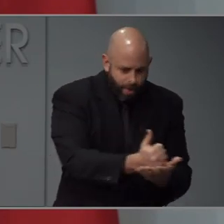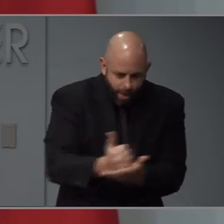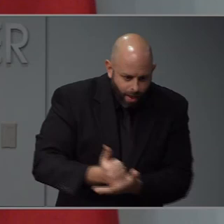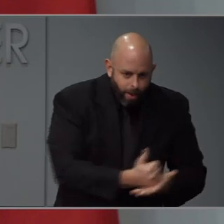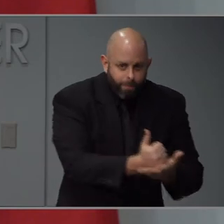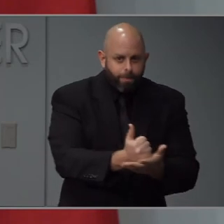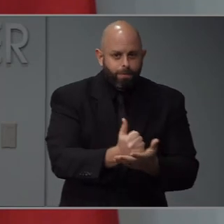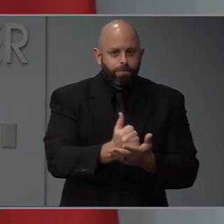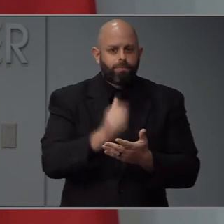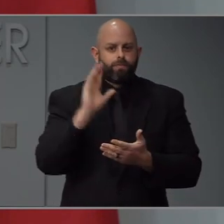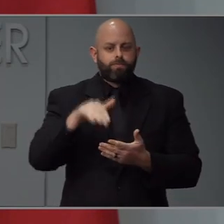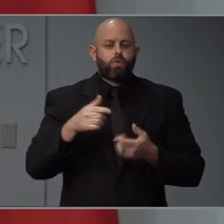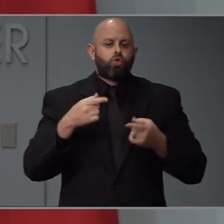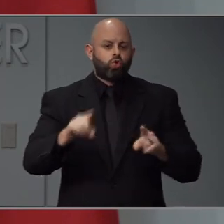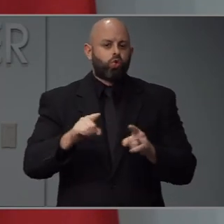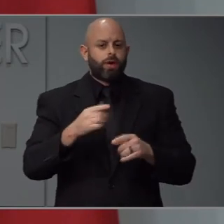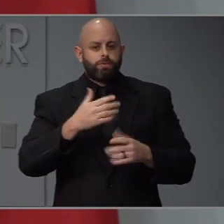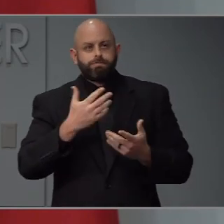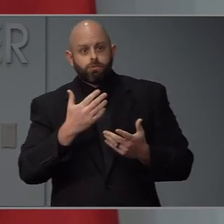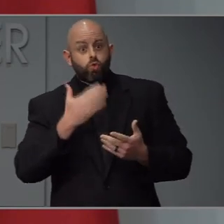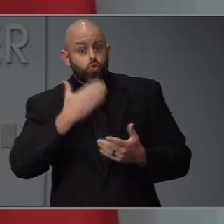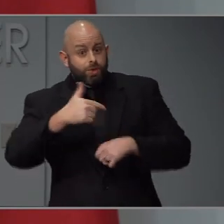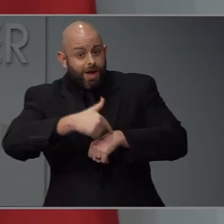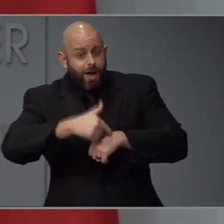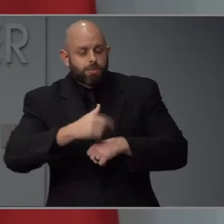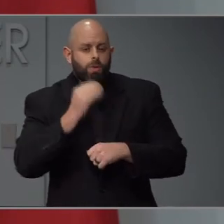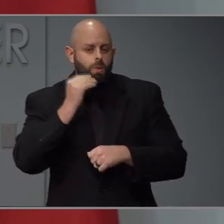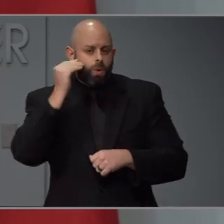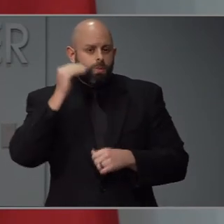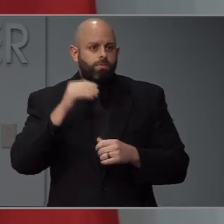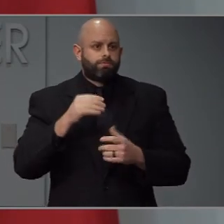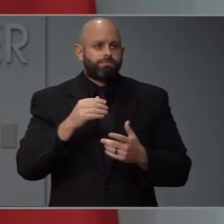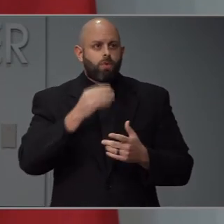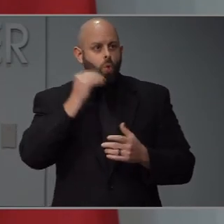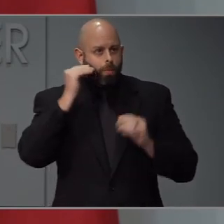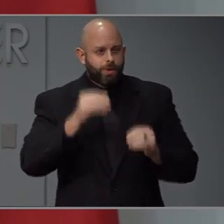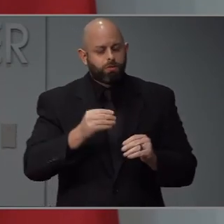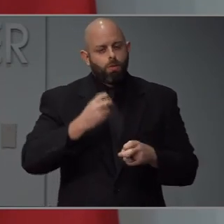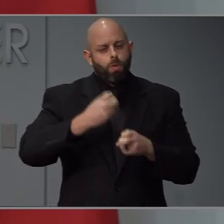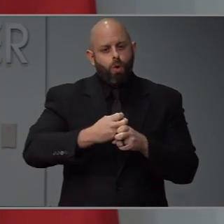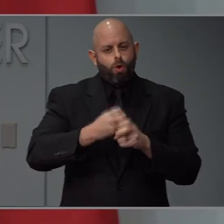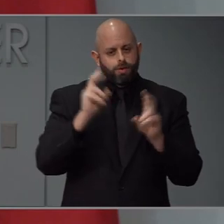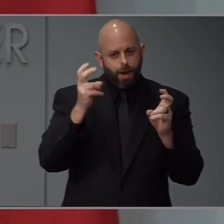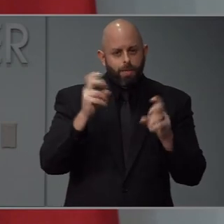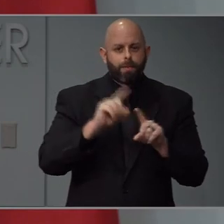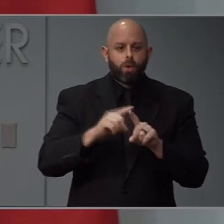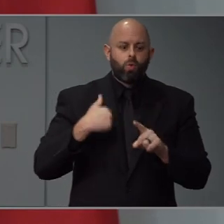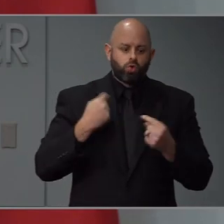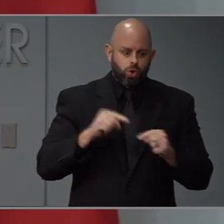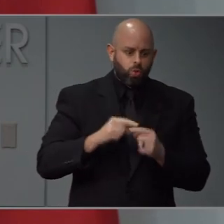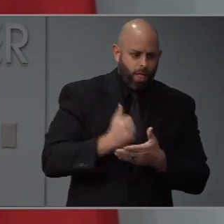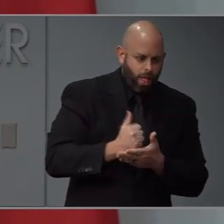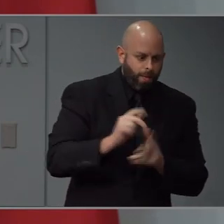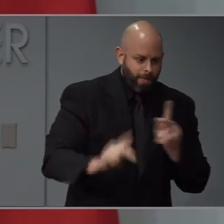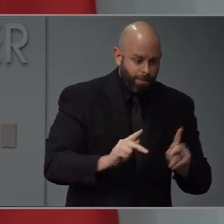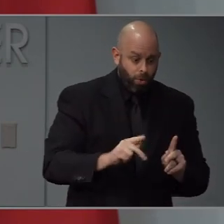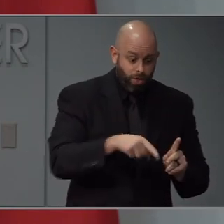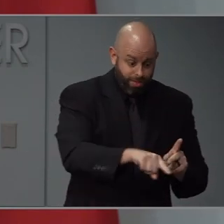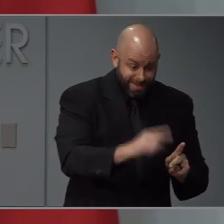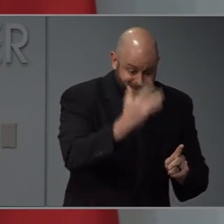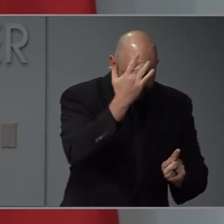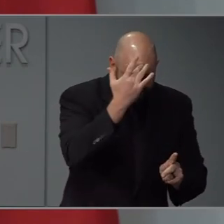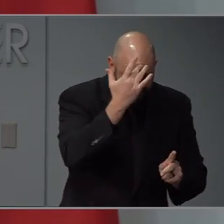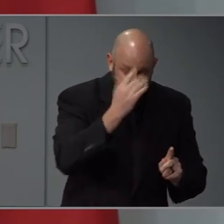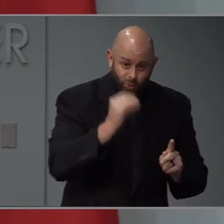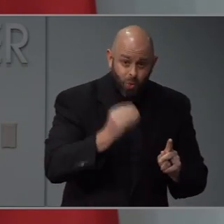the best of times. And so we are working hard to make sure that we can find settings for folks to recover if they do have COVID